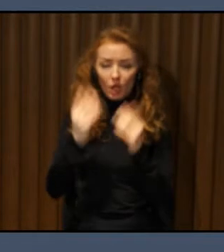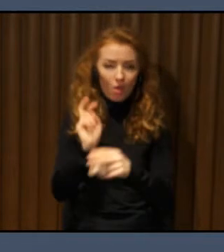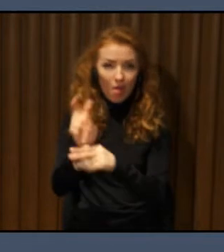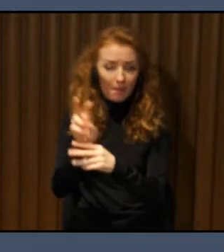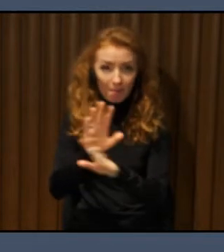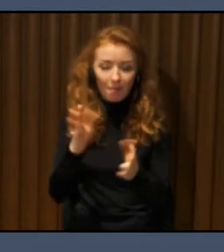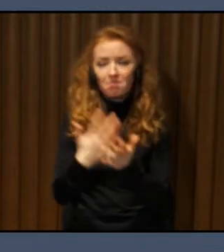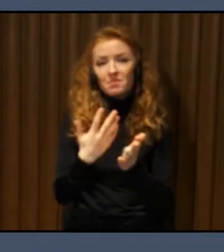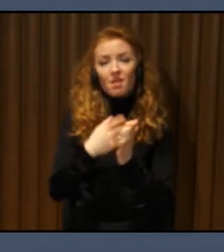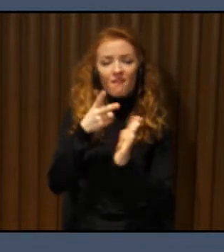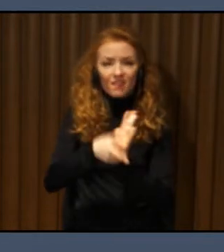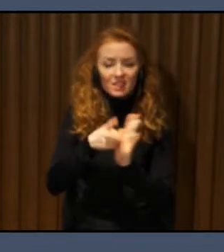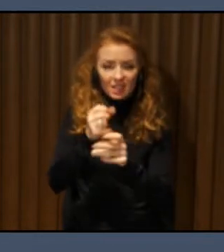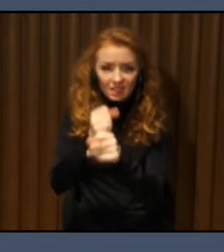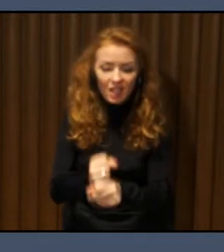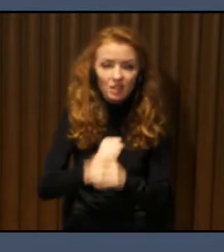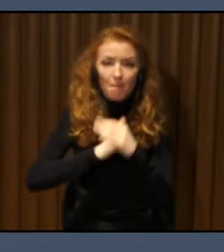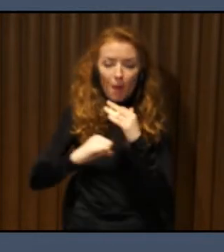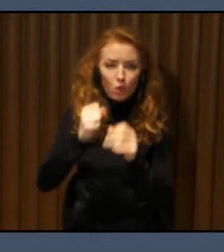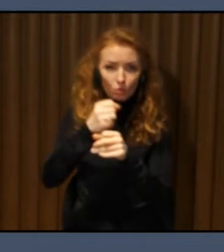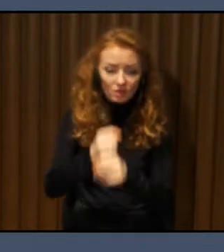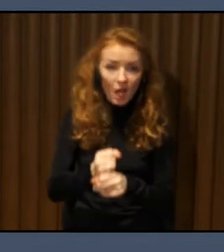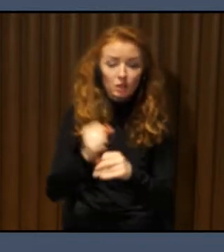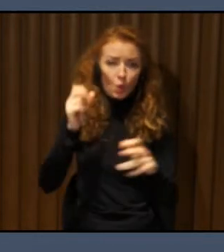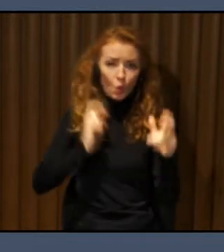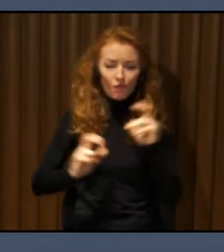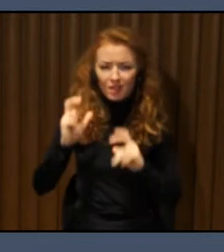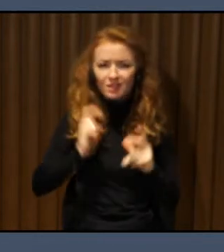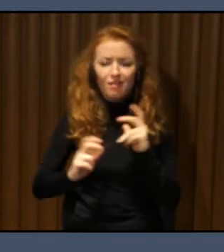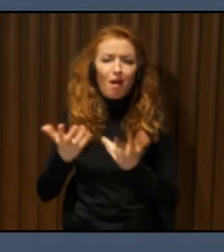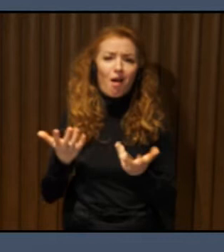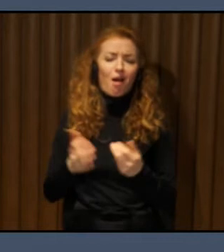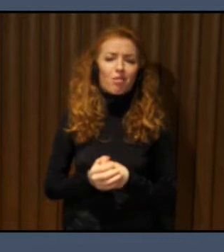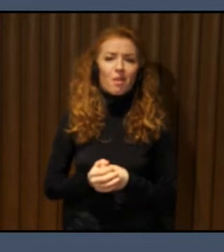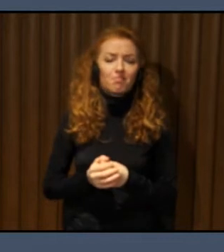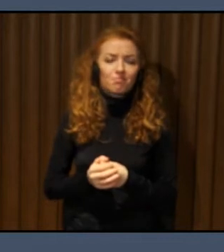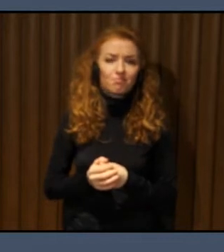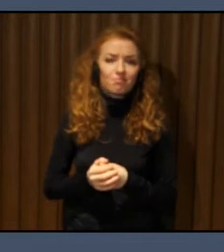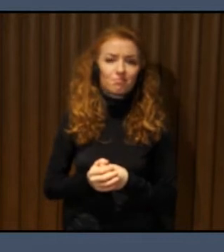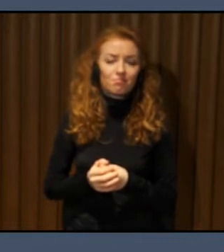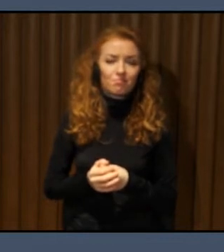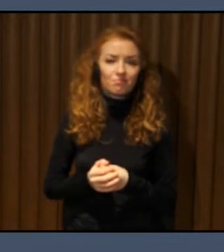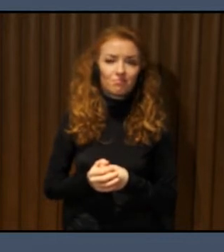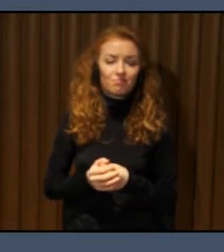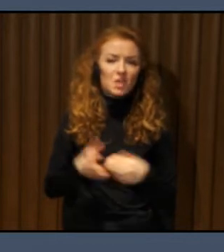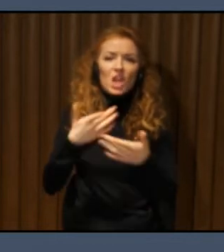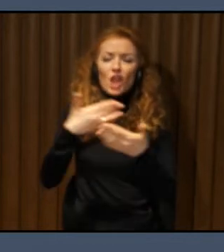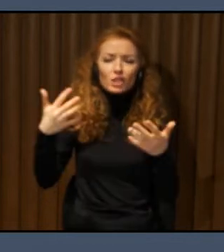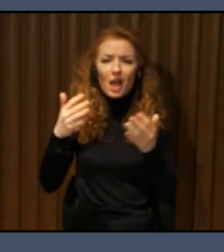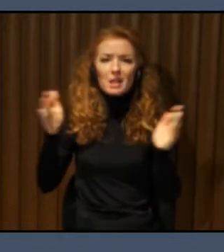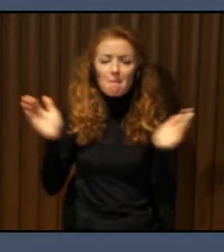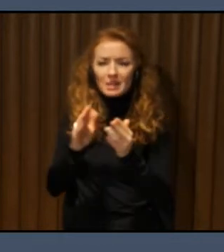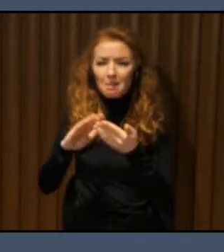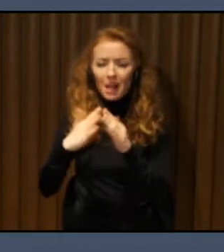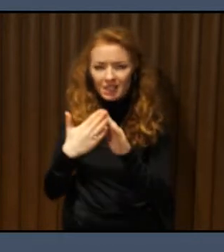stations, universities, campus, we can cover a full campus with such solution. And because when you are a tourist,